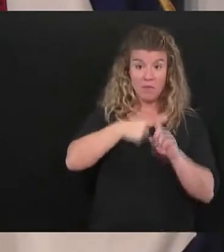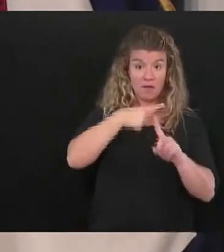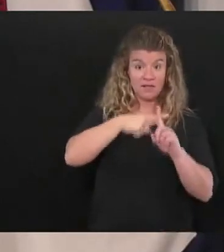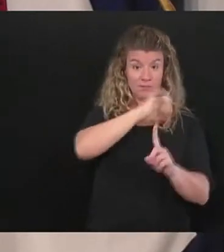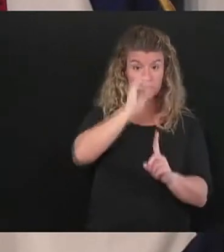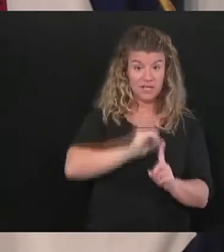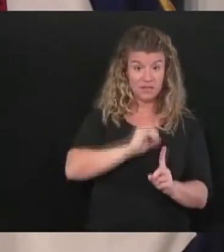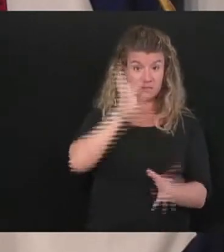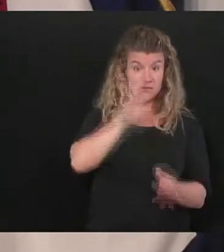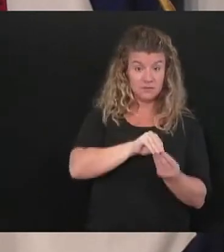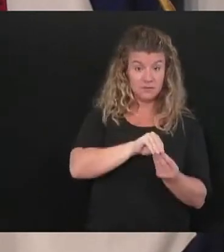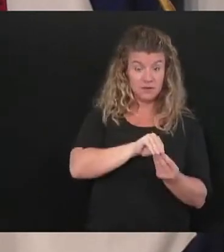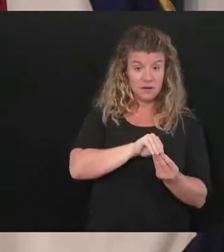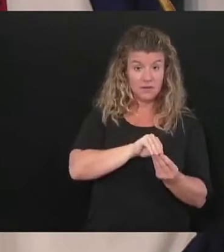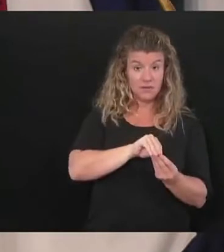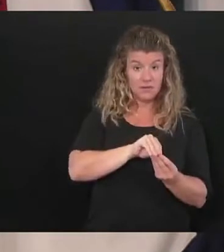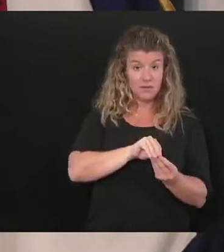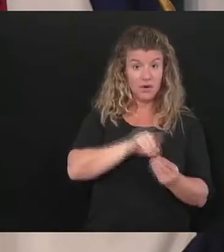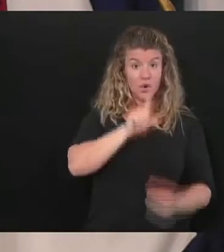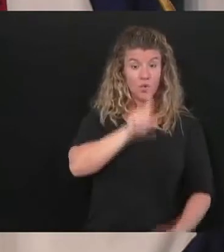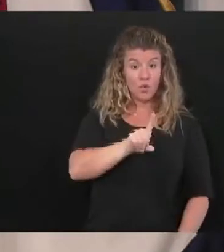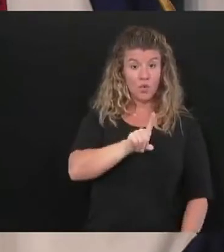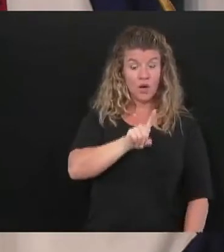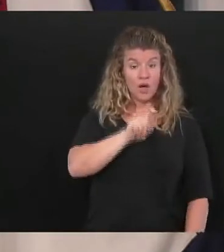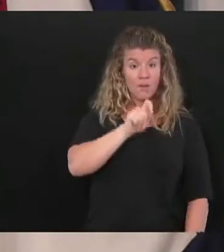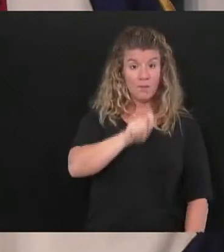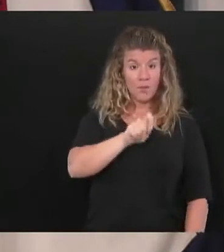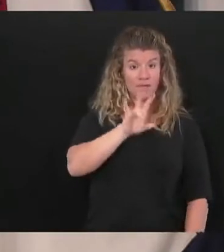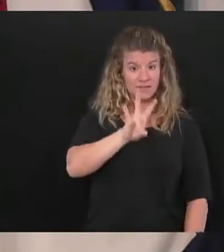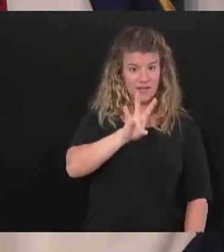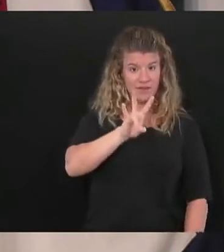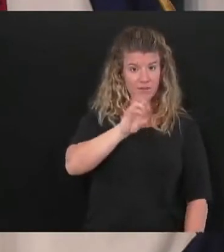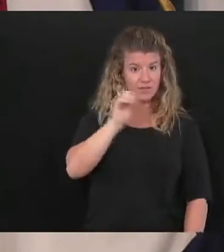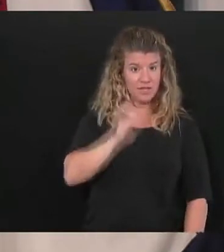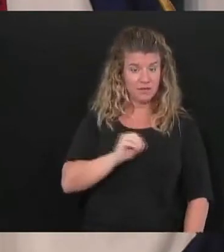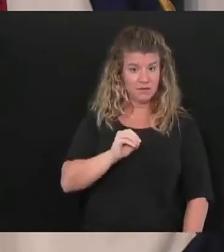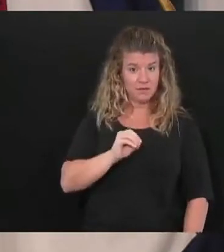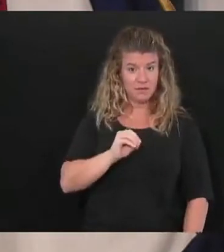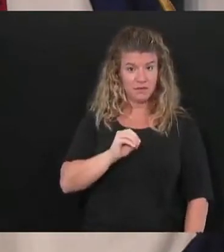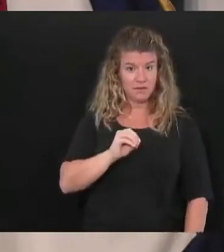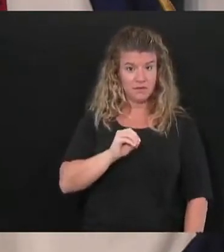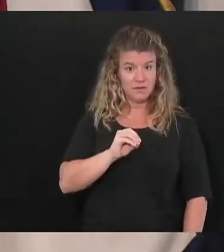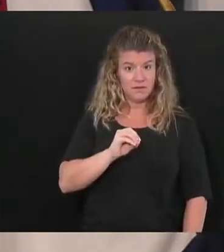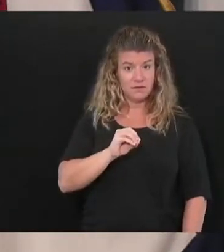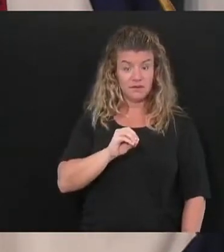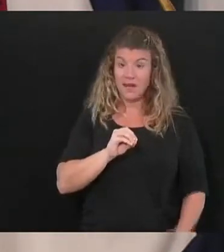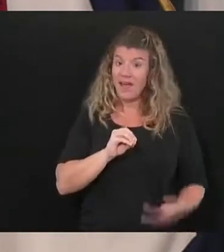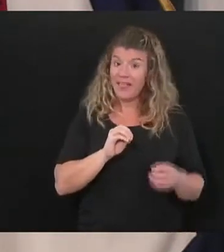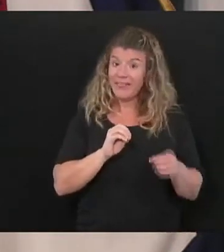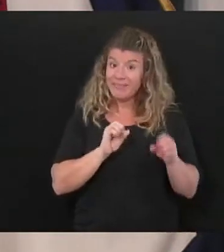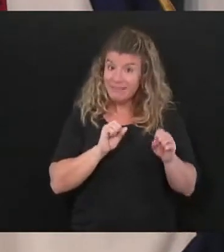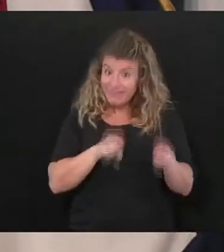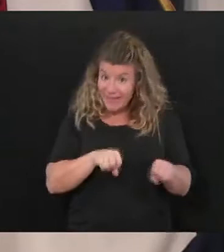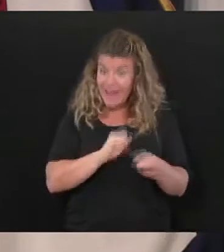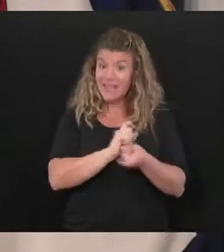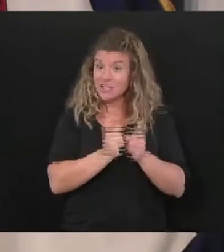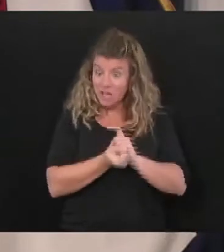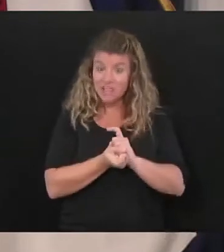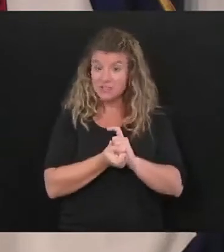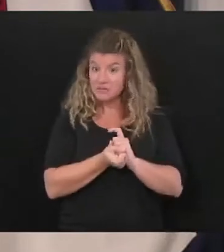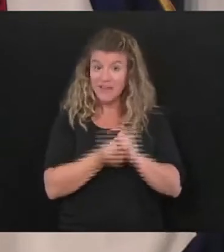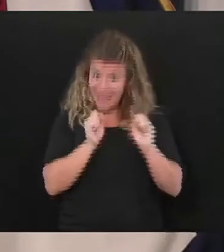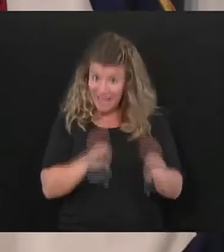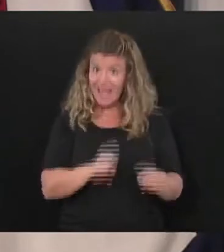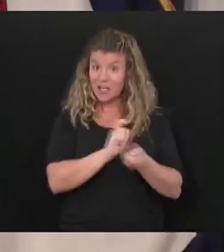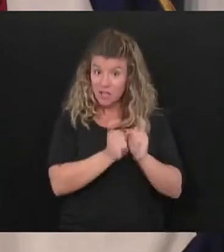is 1.7 percent it can change it can